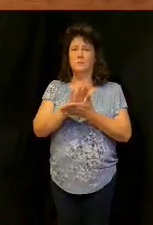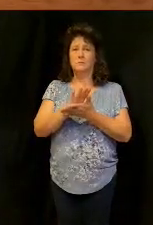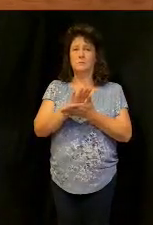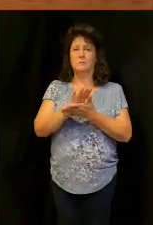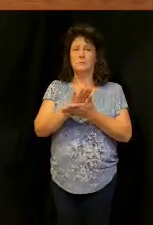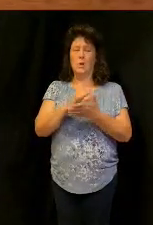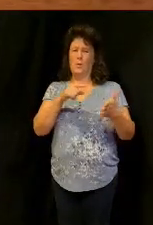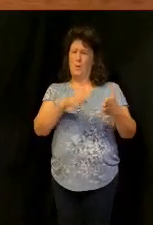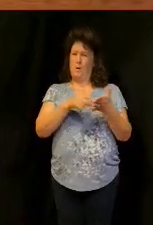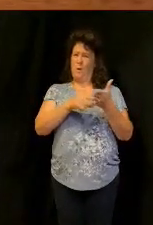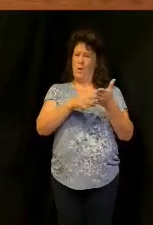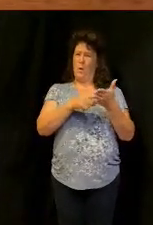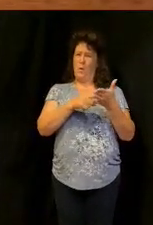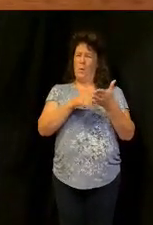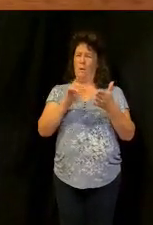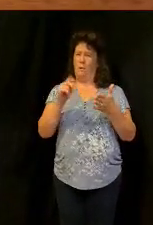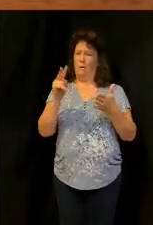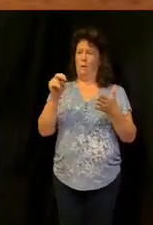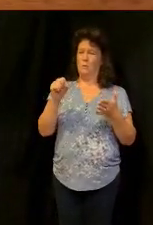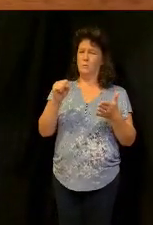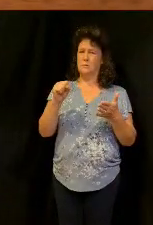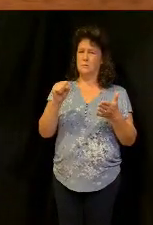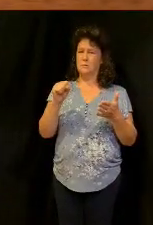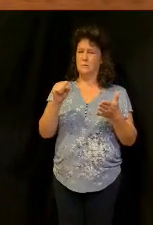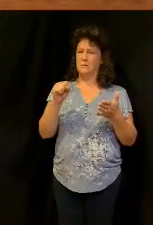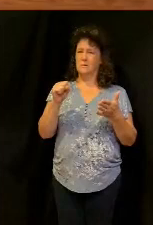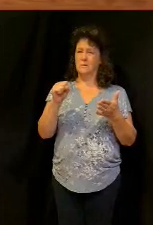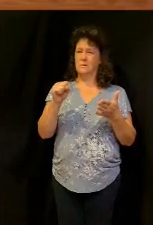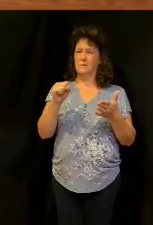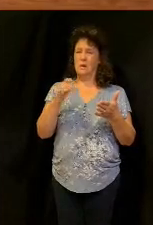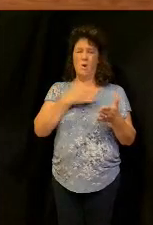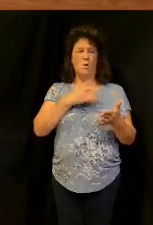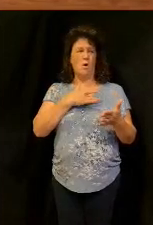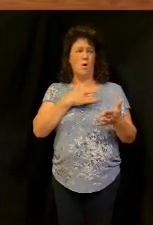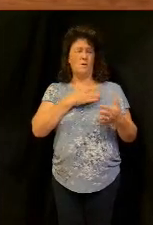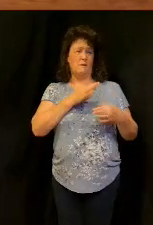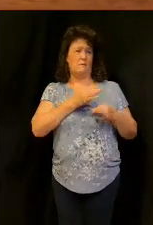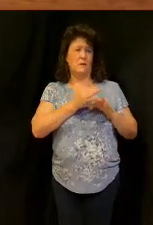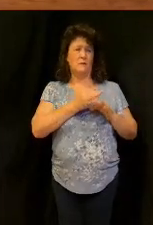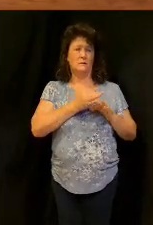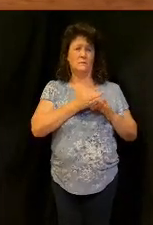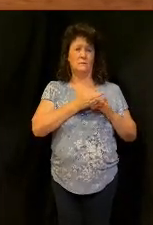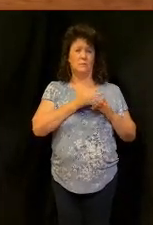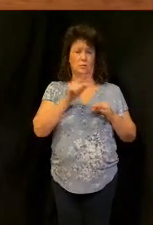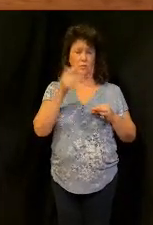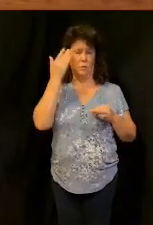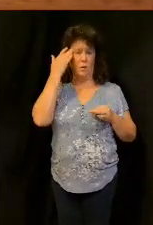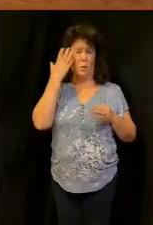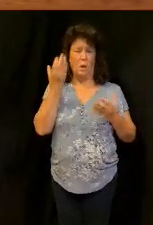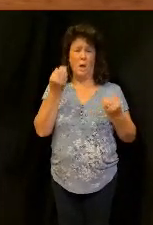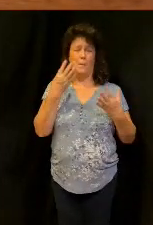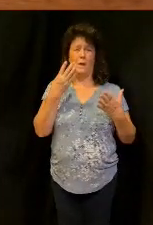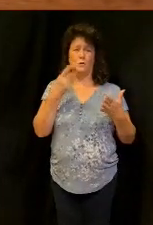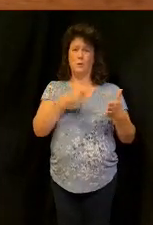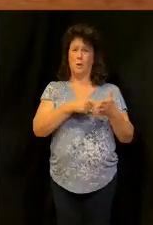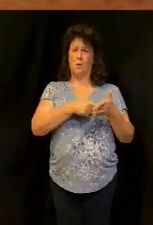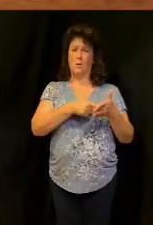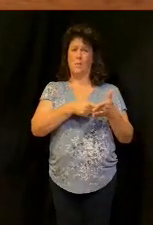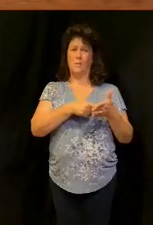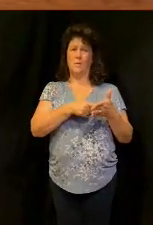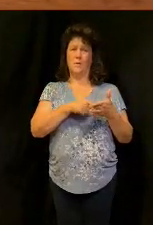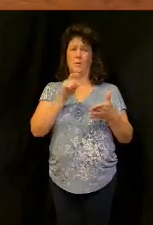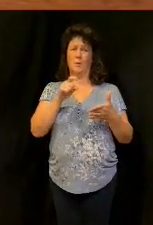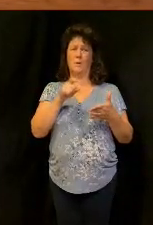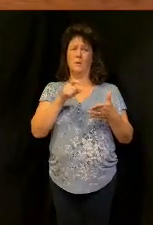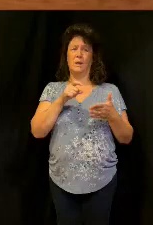to fix your brain to fix your heart come on somebody see we got to break out of a